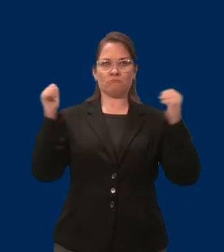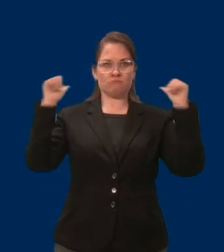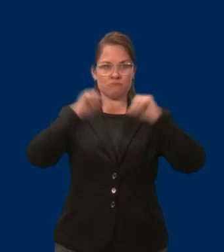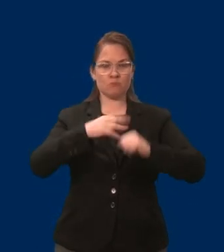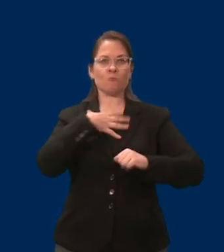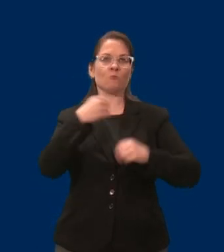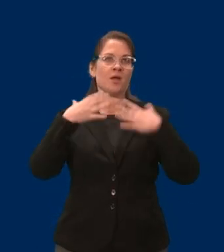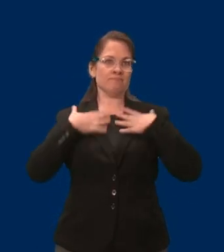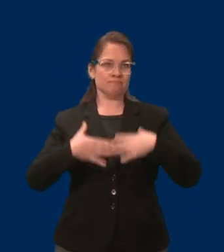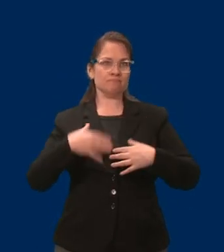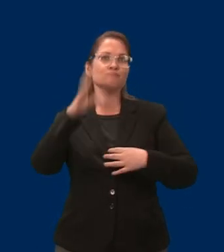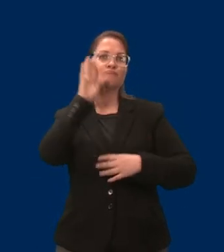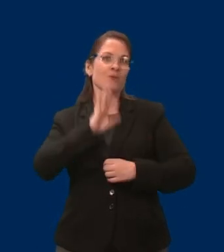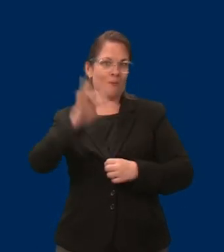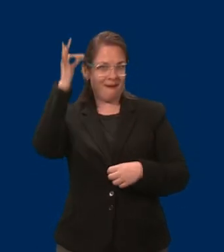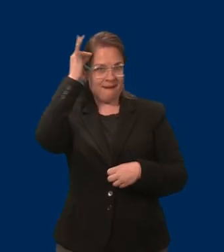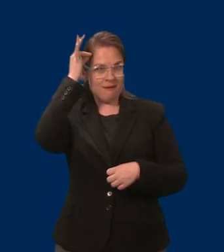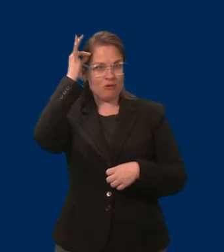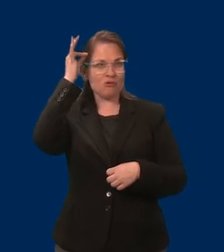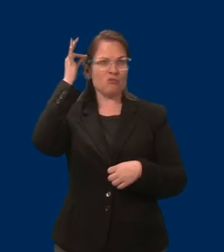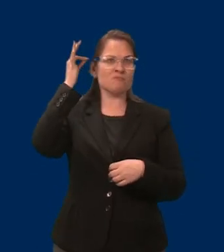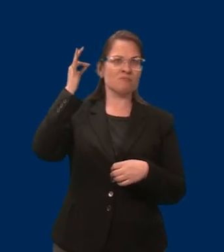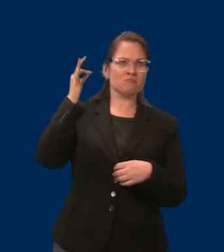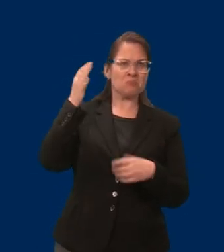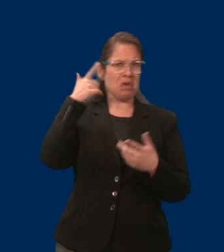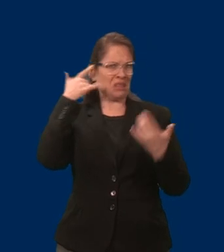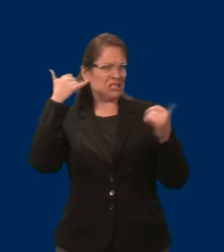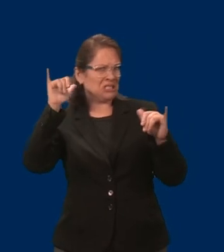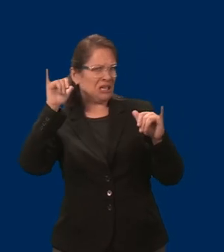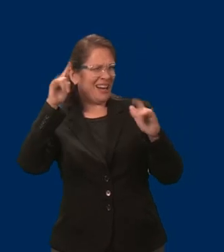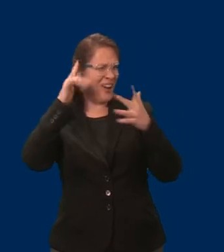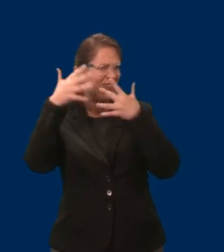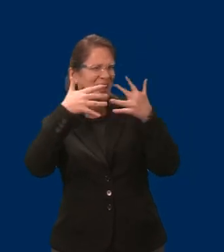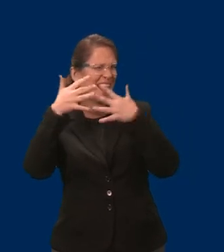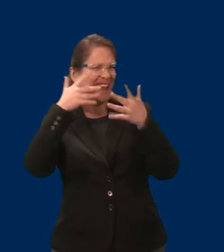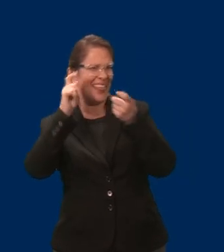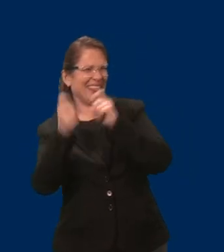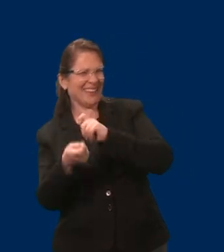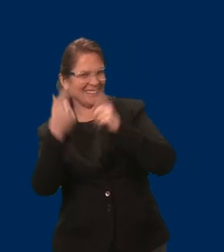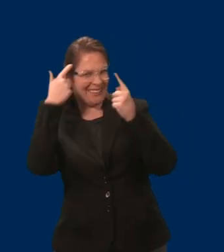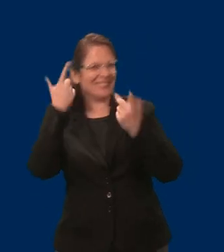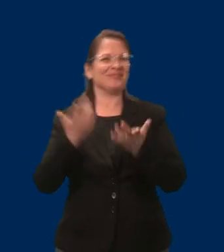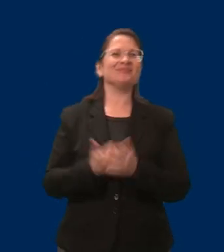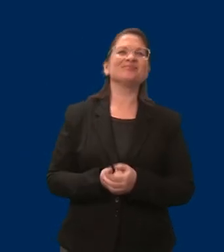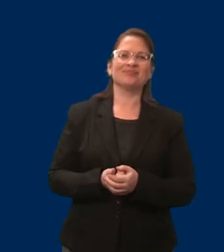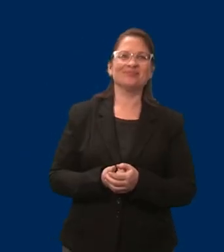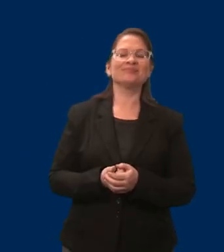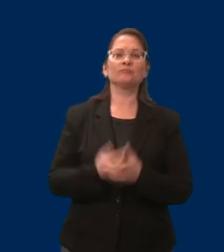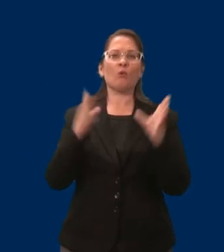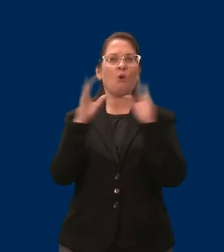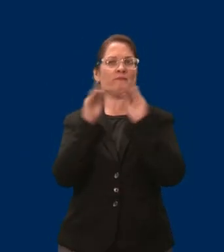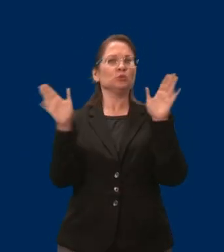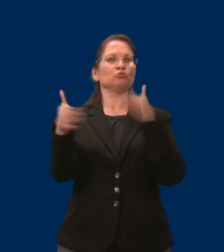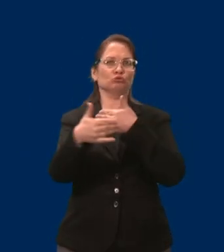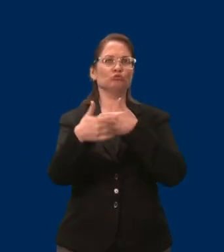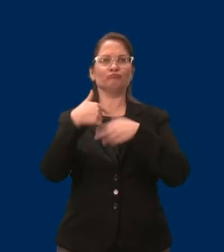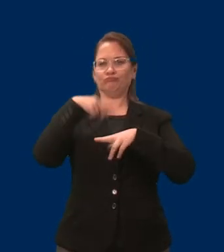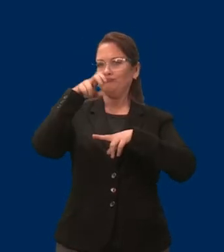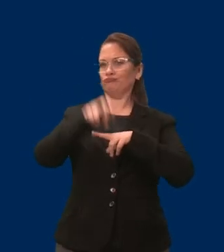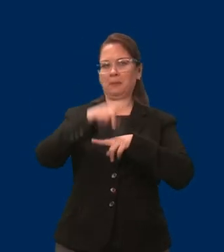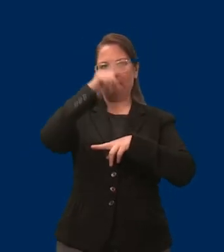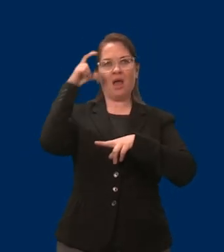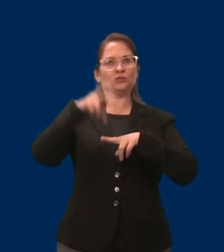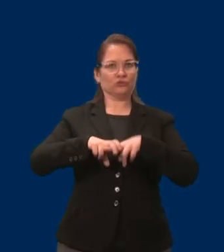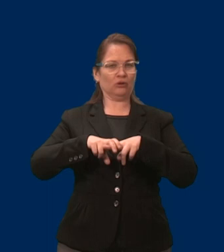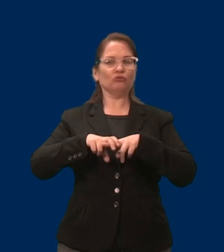hair. I think it's still brown. And then I'm in a conference room and I'm sitting in a black chair and I'm in